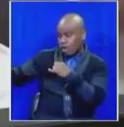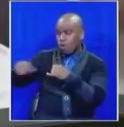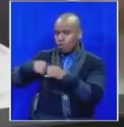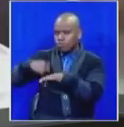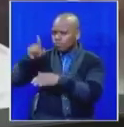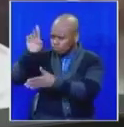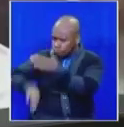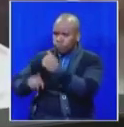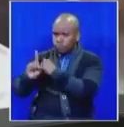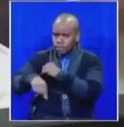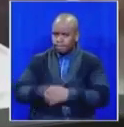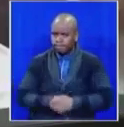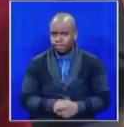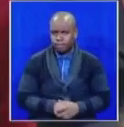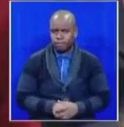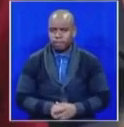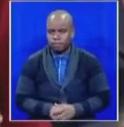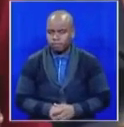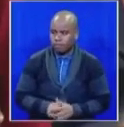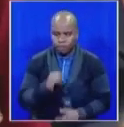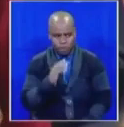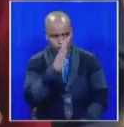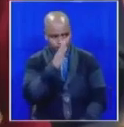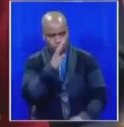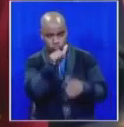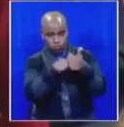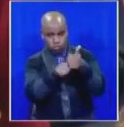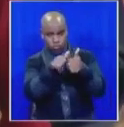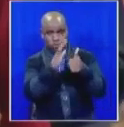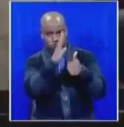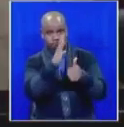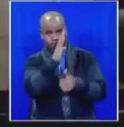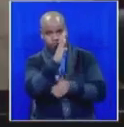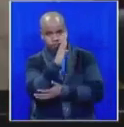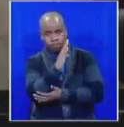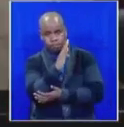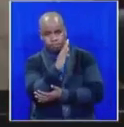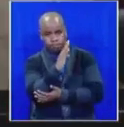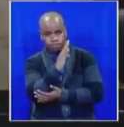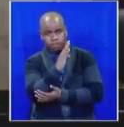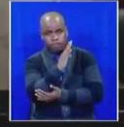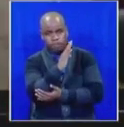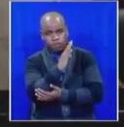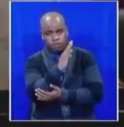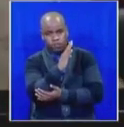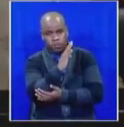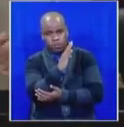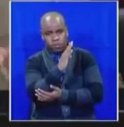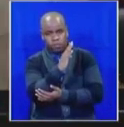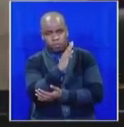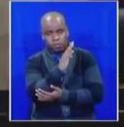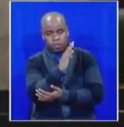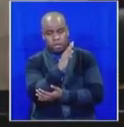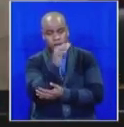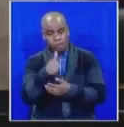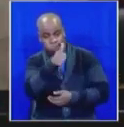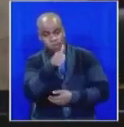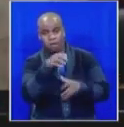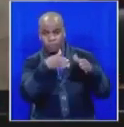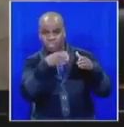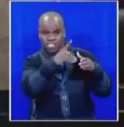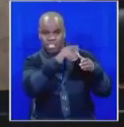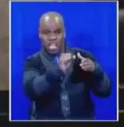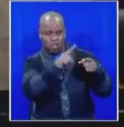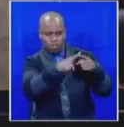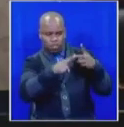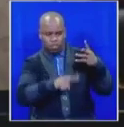honorable member you can't allow the the chief work of the dh will no no